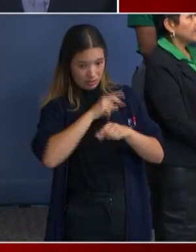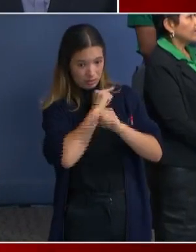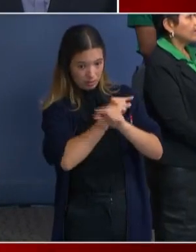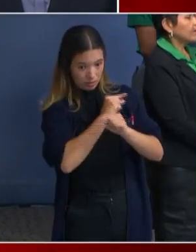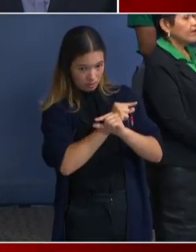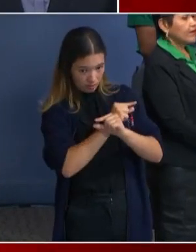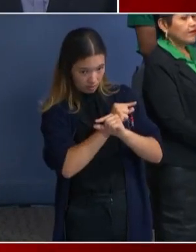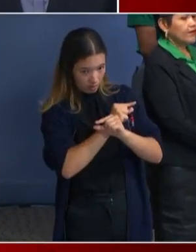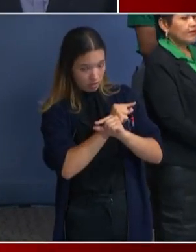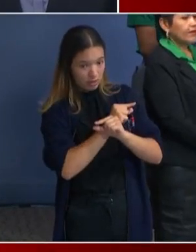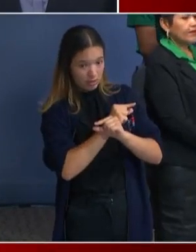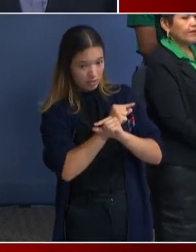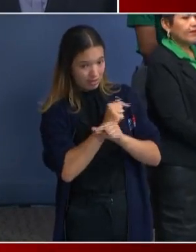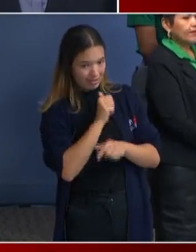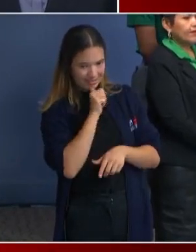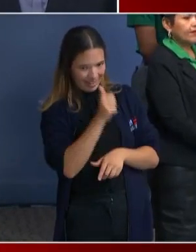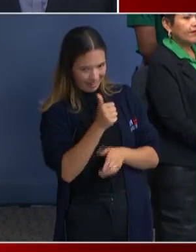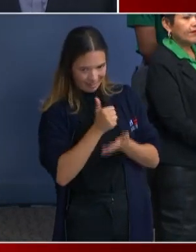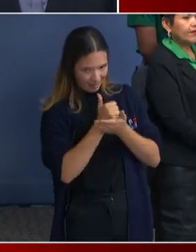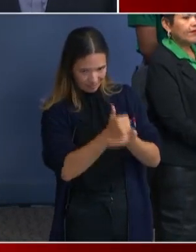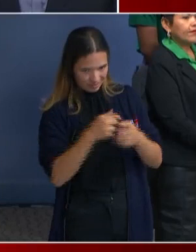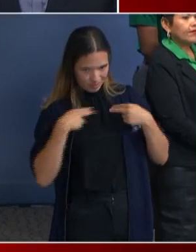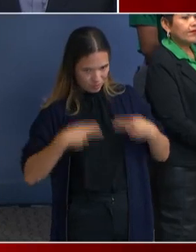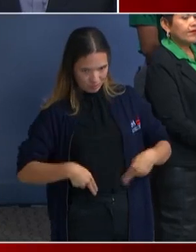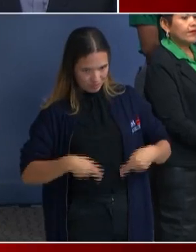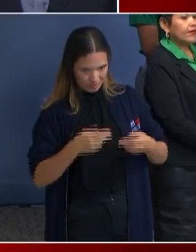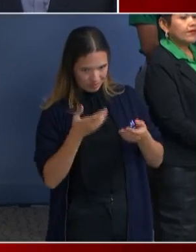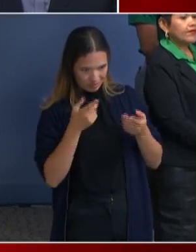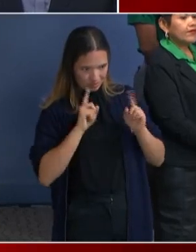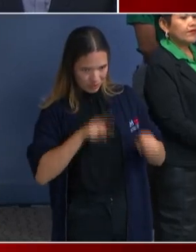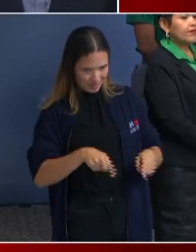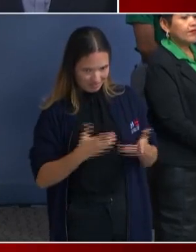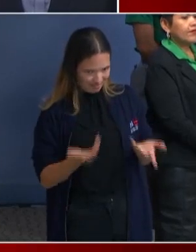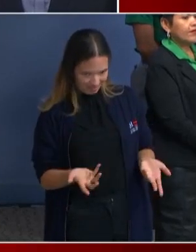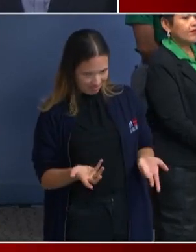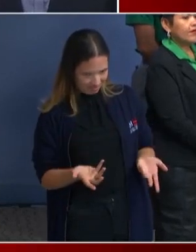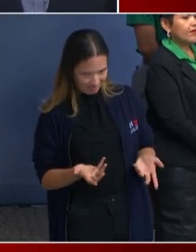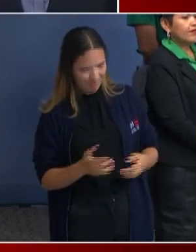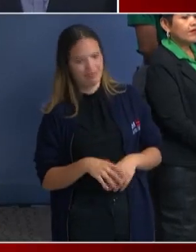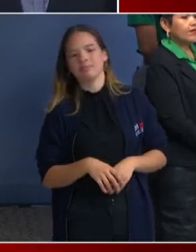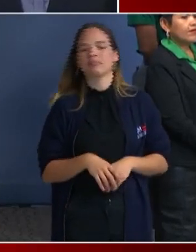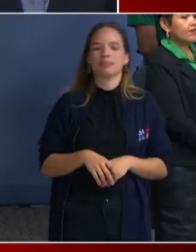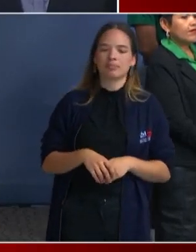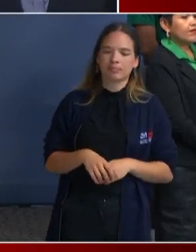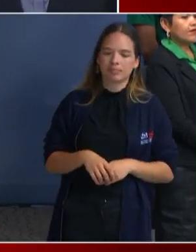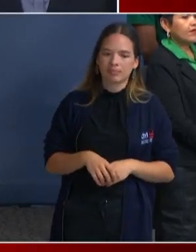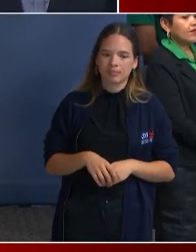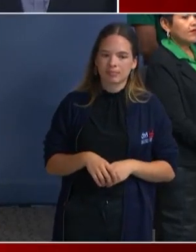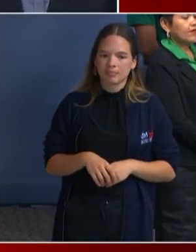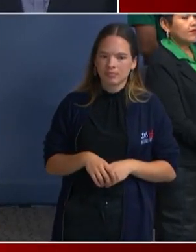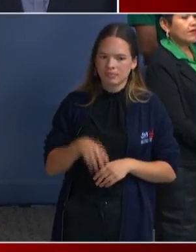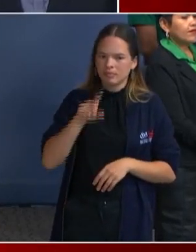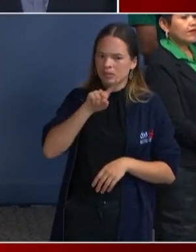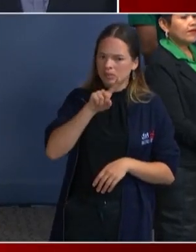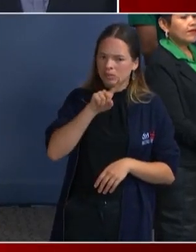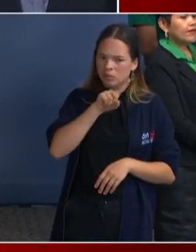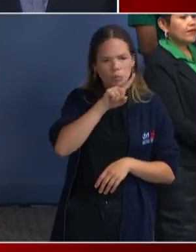response. Yes. Going along with that, where are those conversations with the federal government at this point?